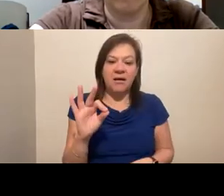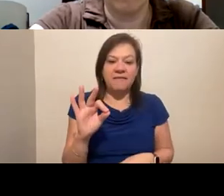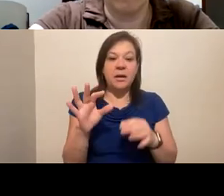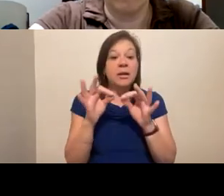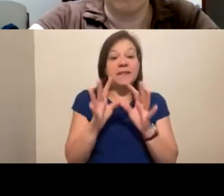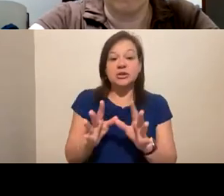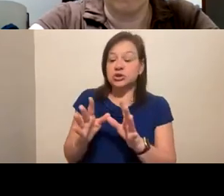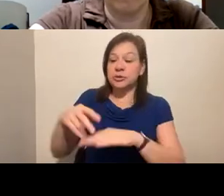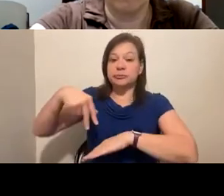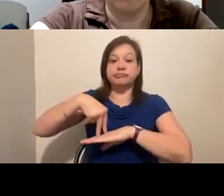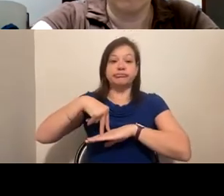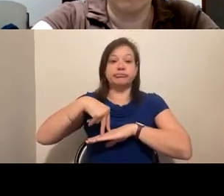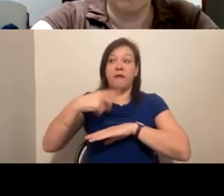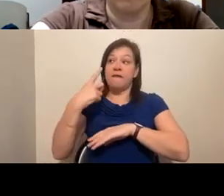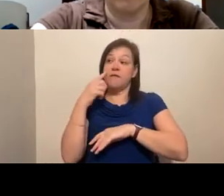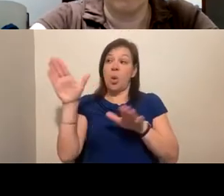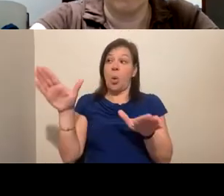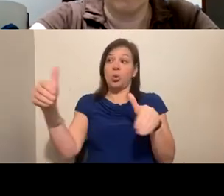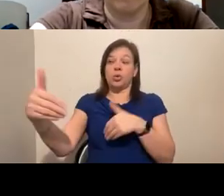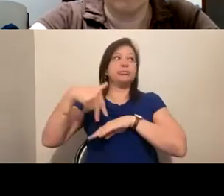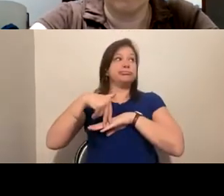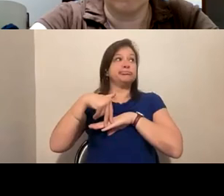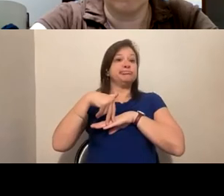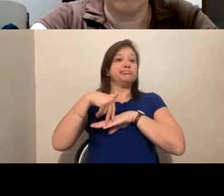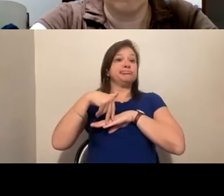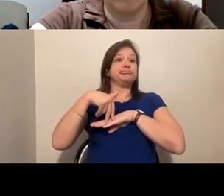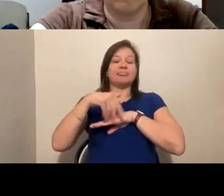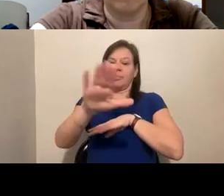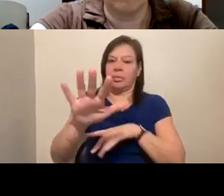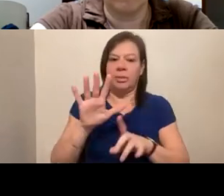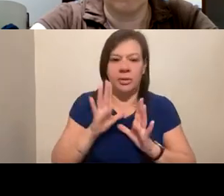you know, just being for one in one place. It's so great.